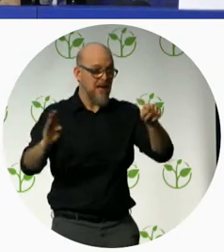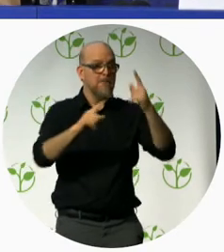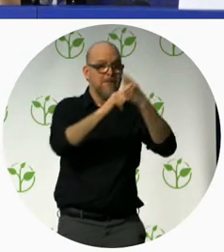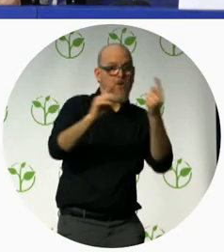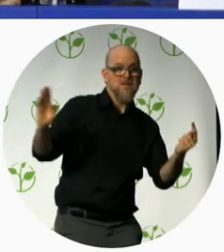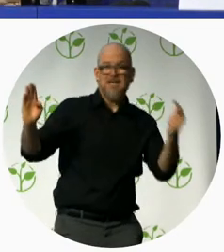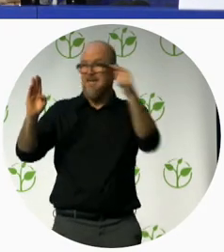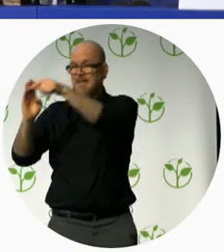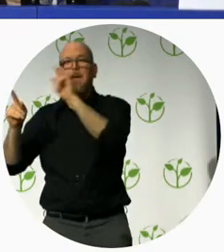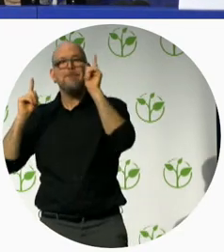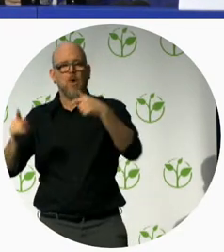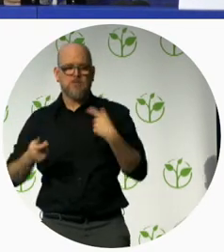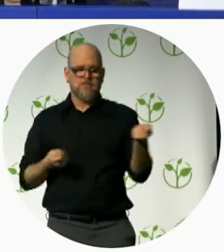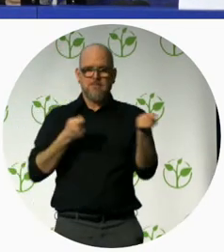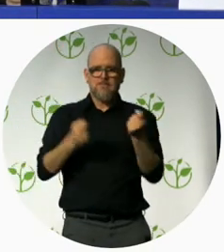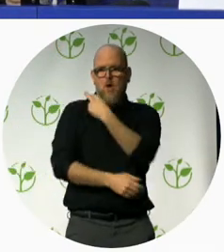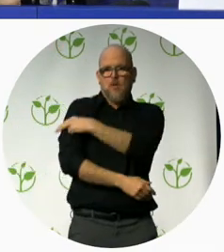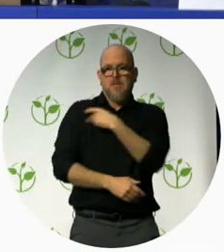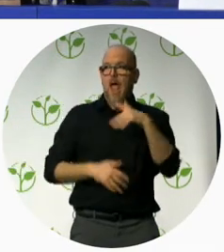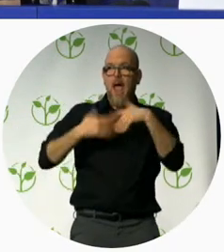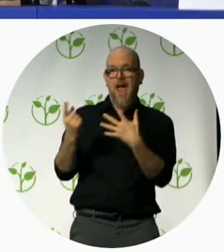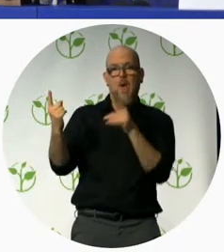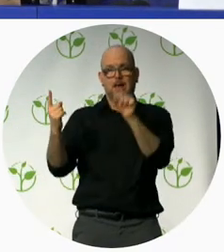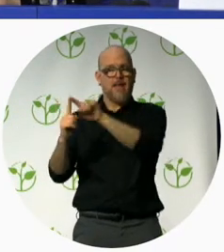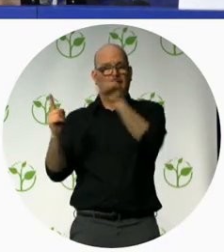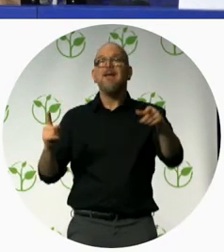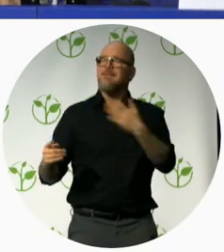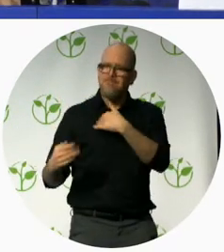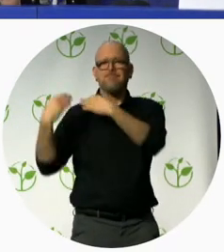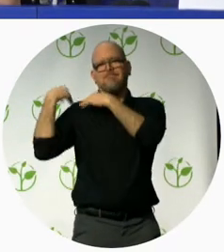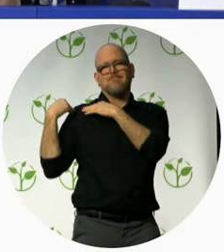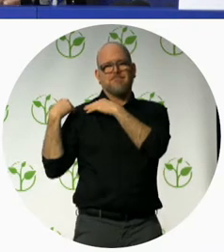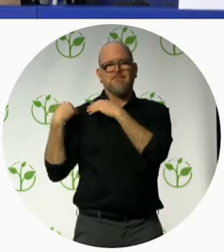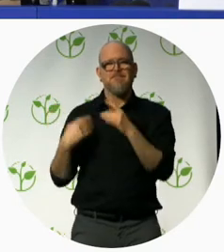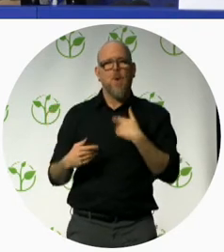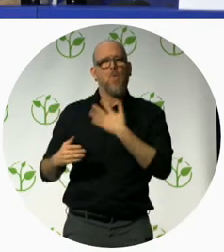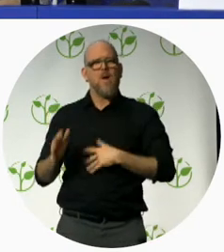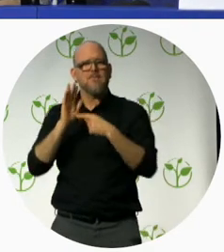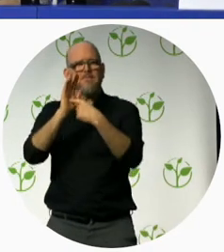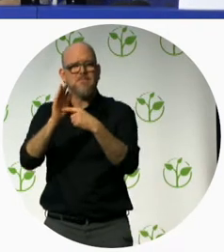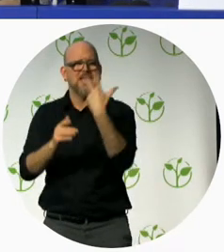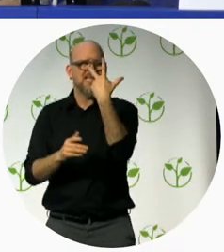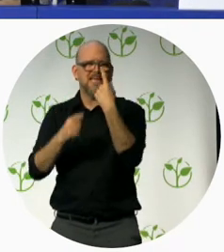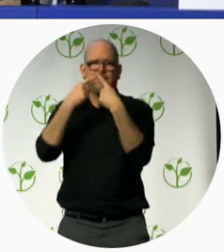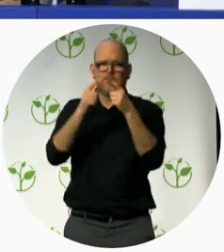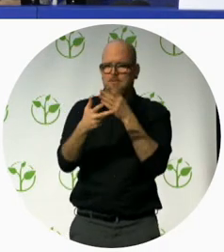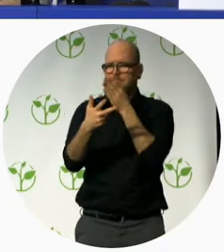the following are the three main domains we dealt with in the framework of the project